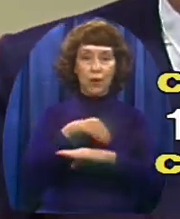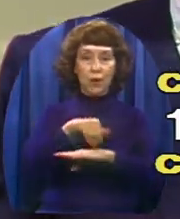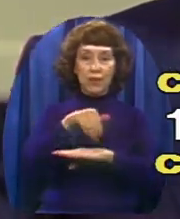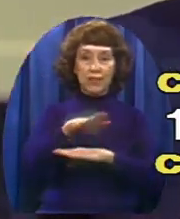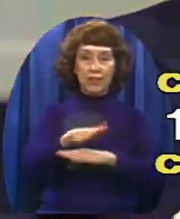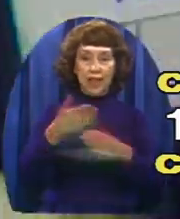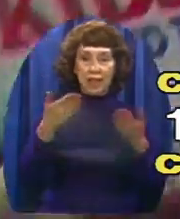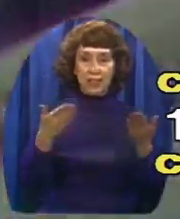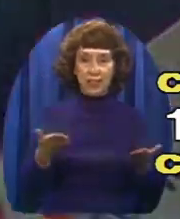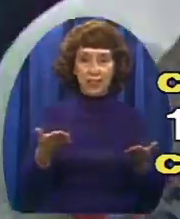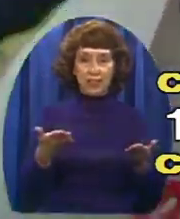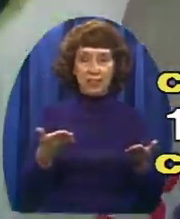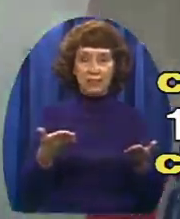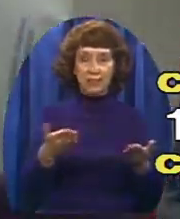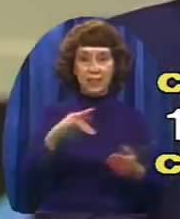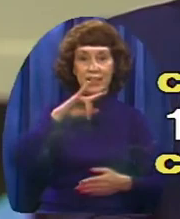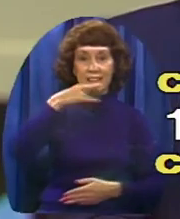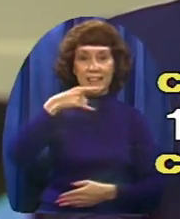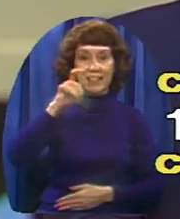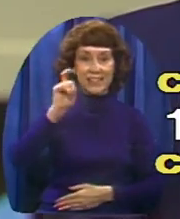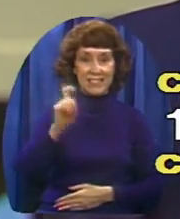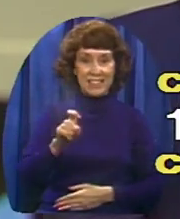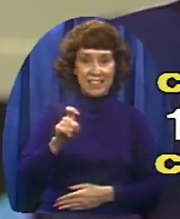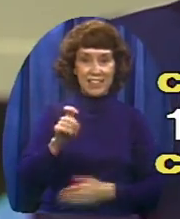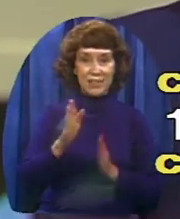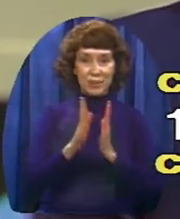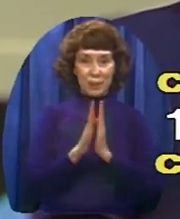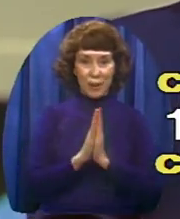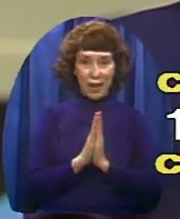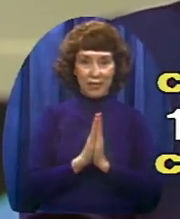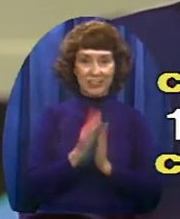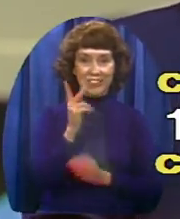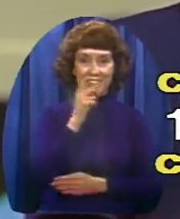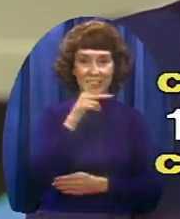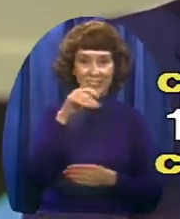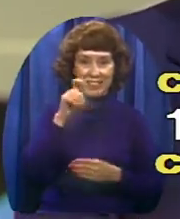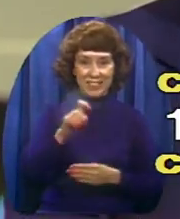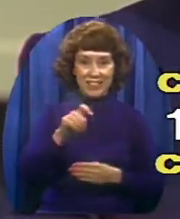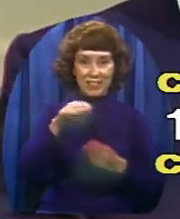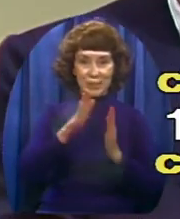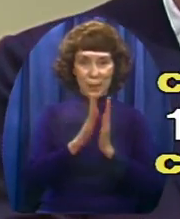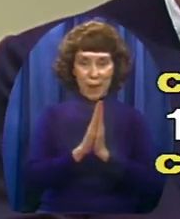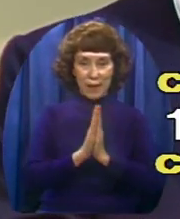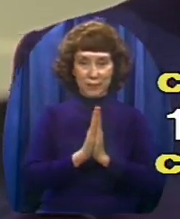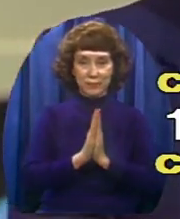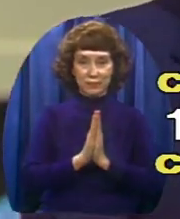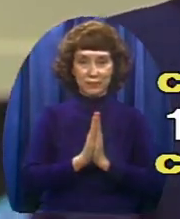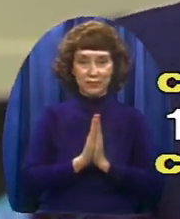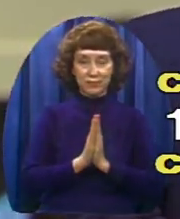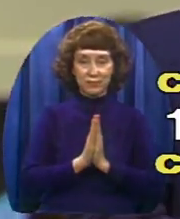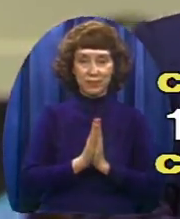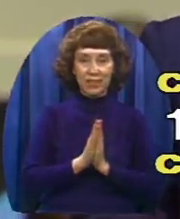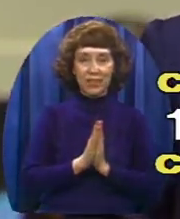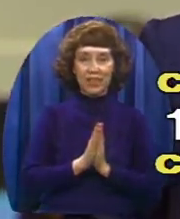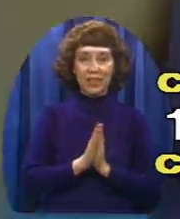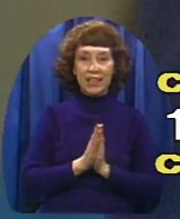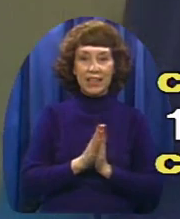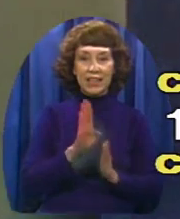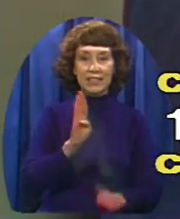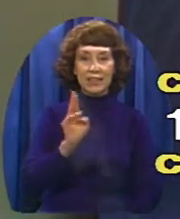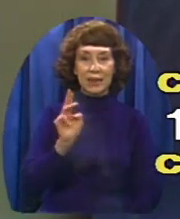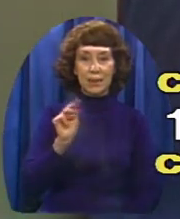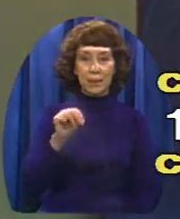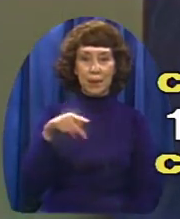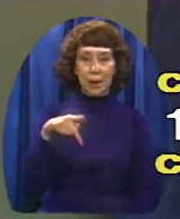this package, Kids Need to Pray. And inside, first of all, are two bumper stickers. And the bumper